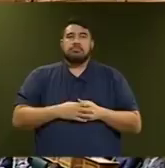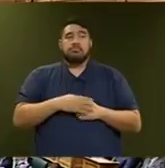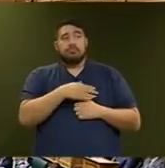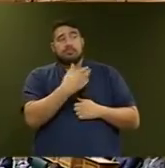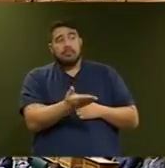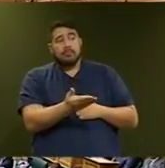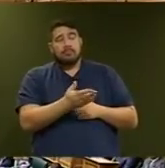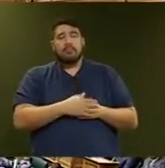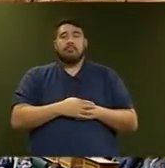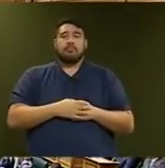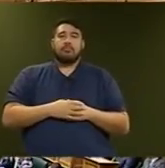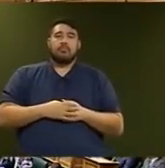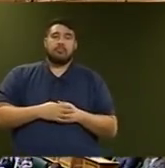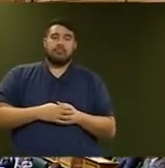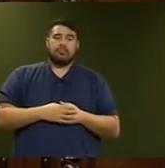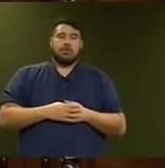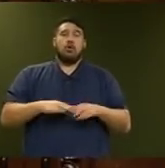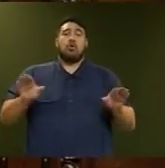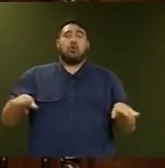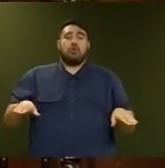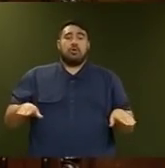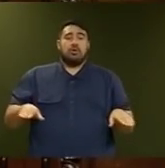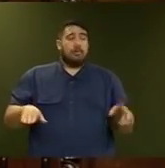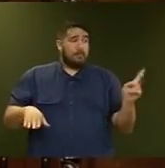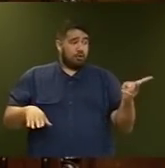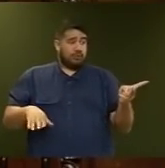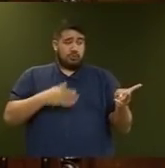In respect of his… order. Both of you, please.